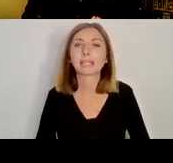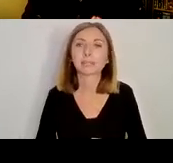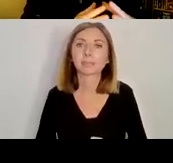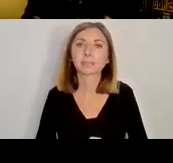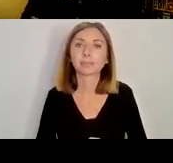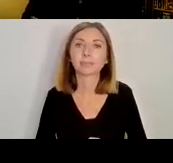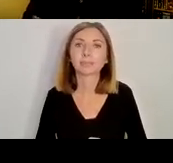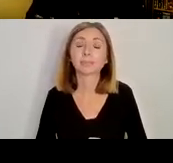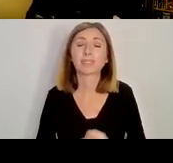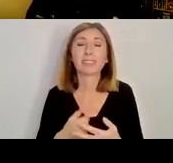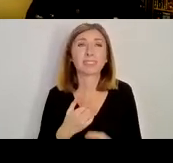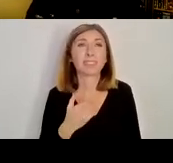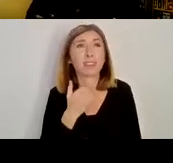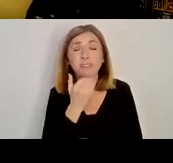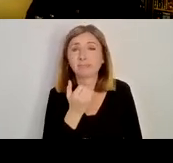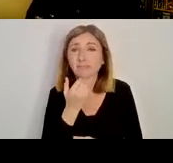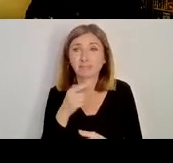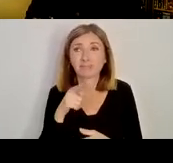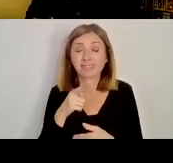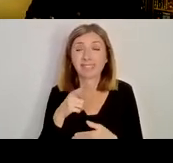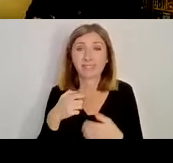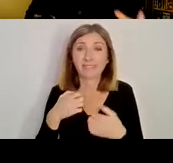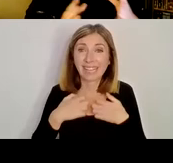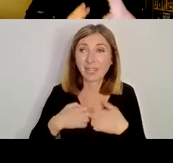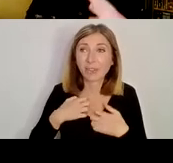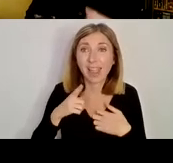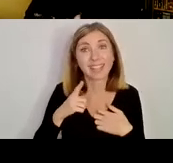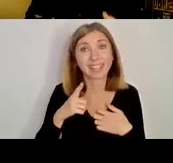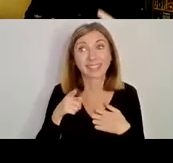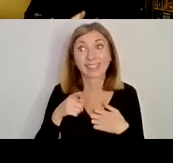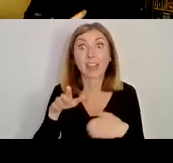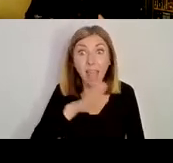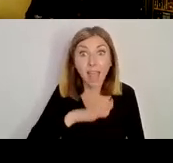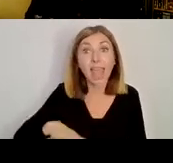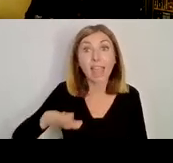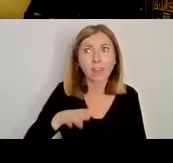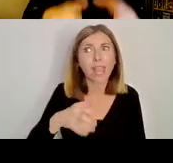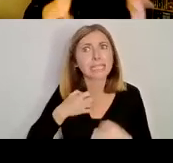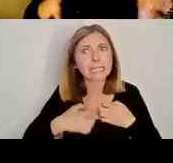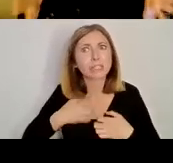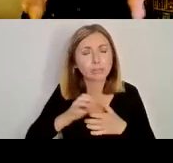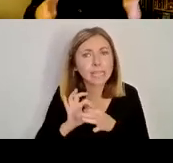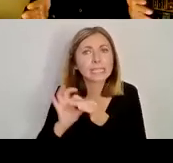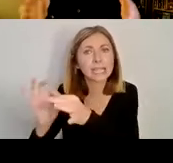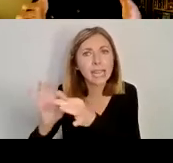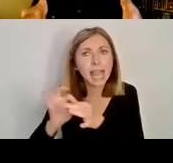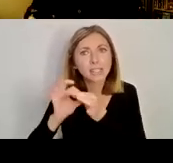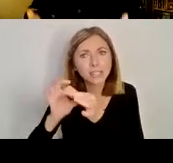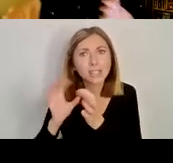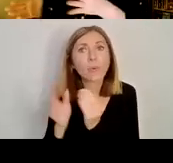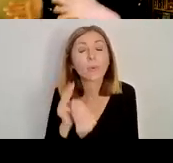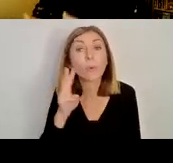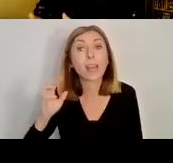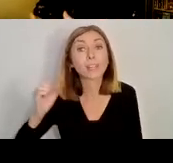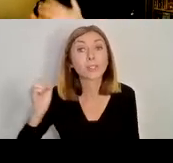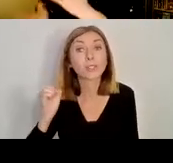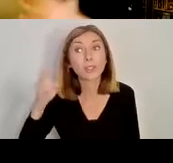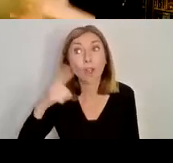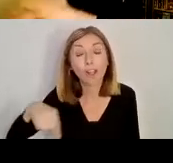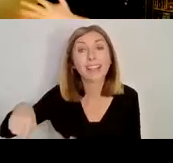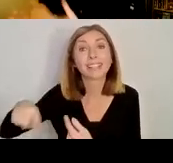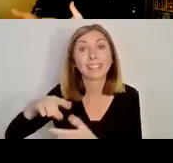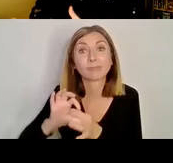lots of interests in Western Scotland, probably from around the same time as Iona. remember that Covgold and Colm Cilla are